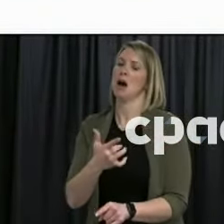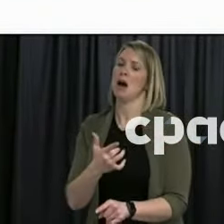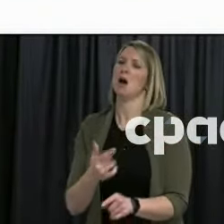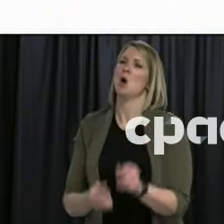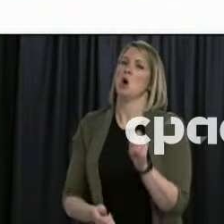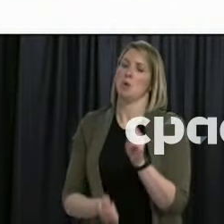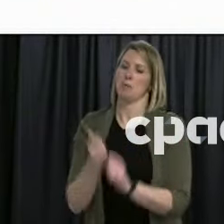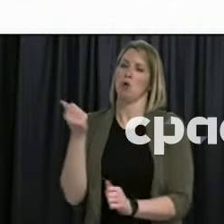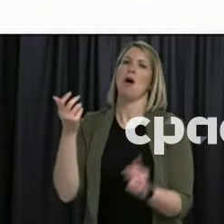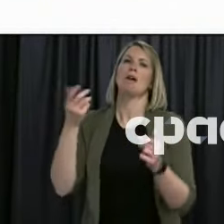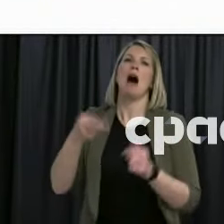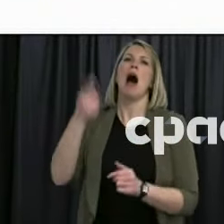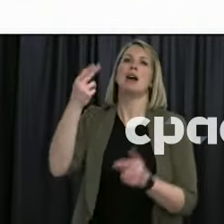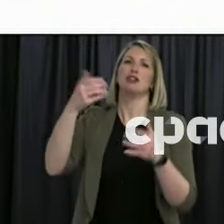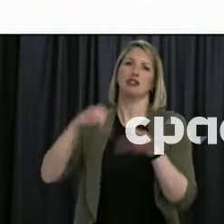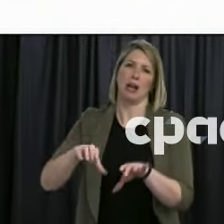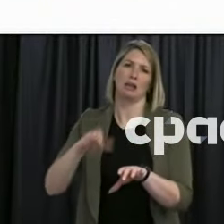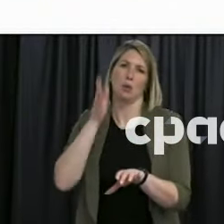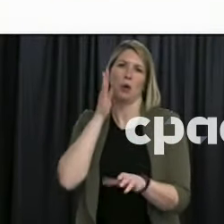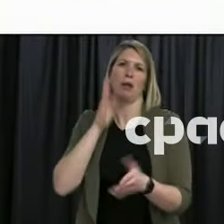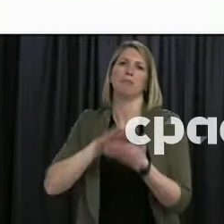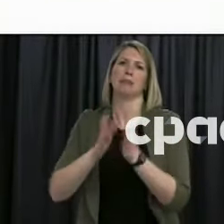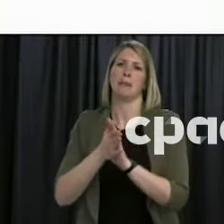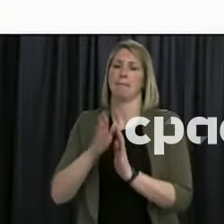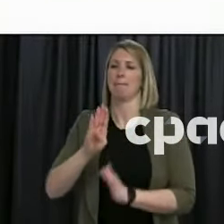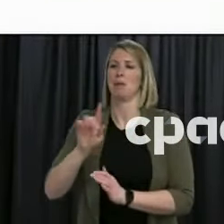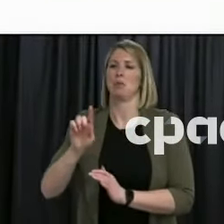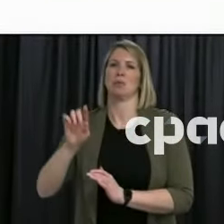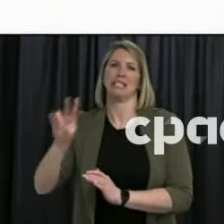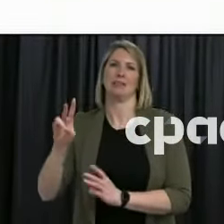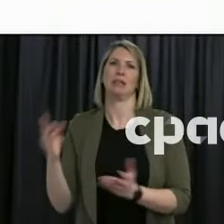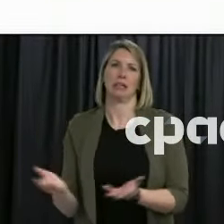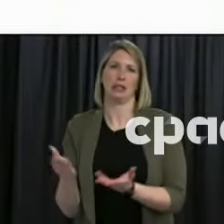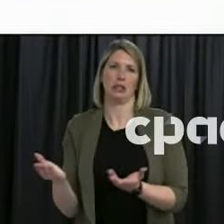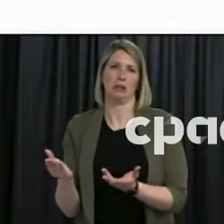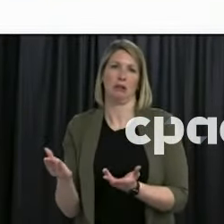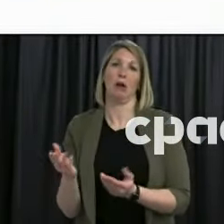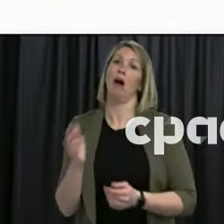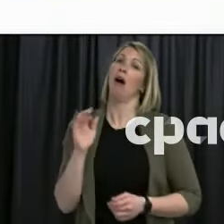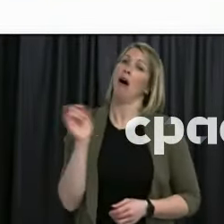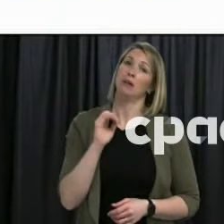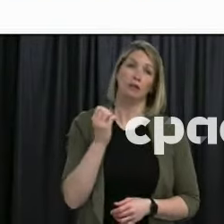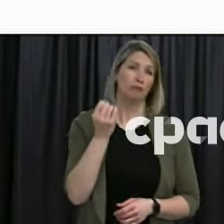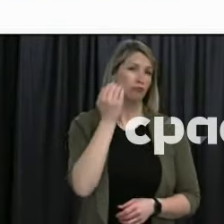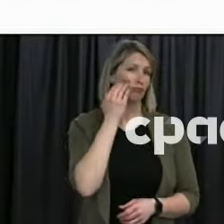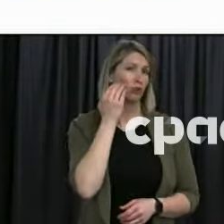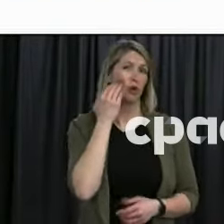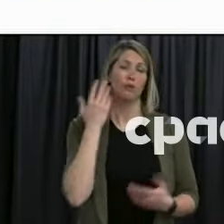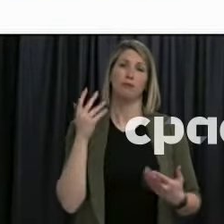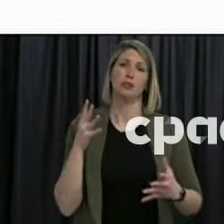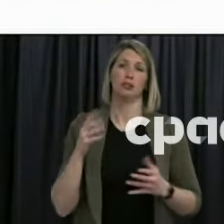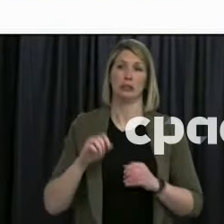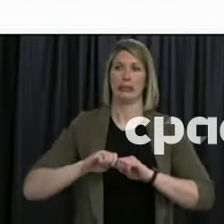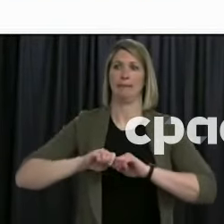with the B117 variant is that it spreads quicker within households.